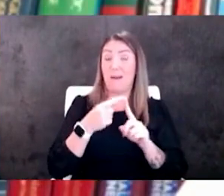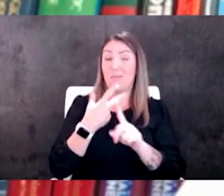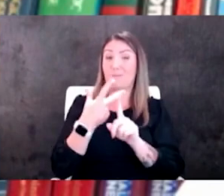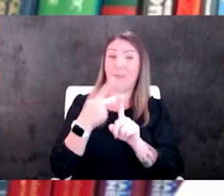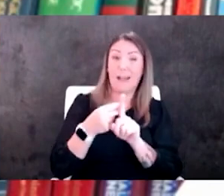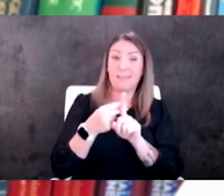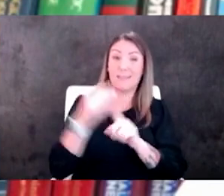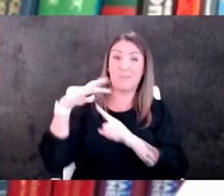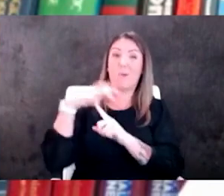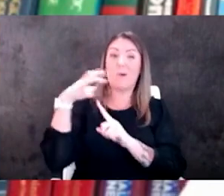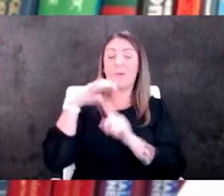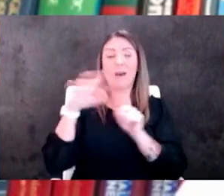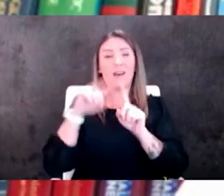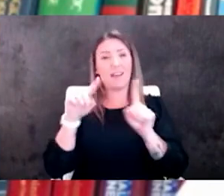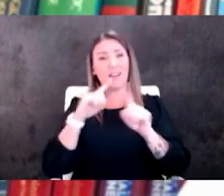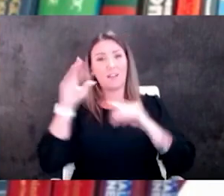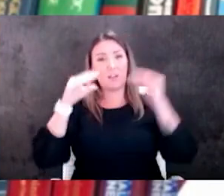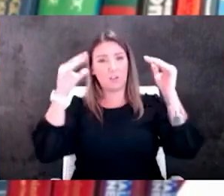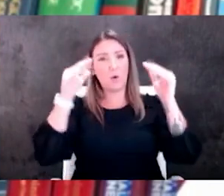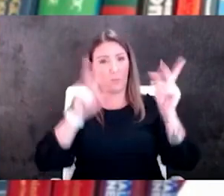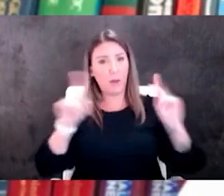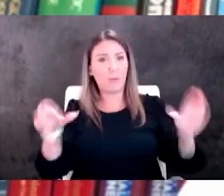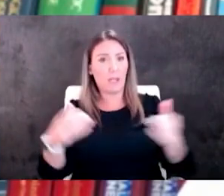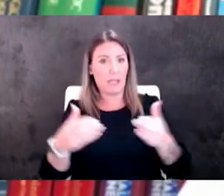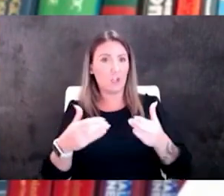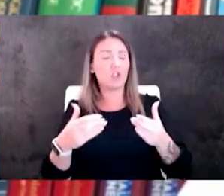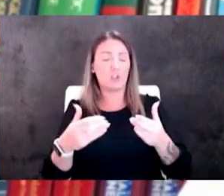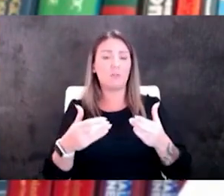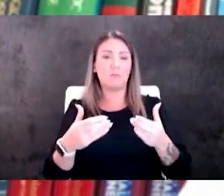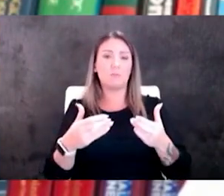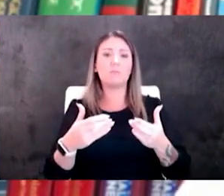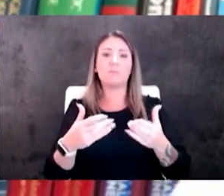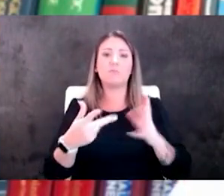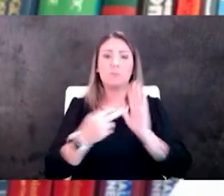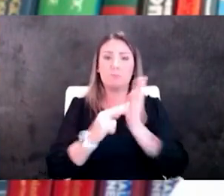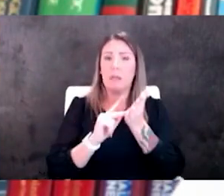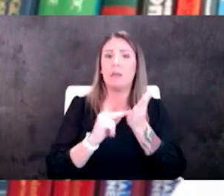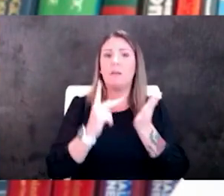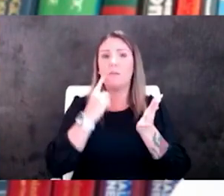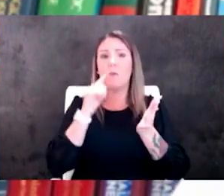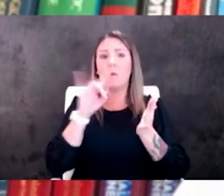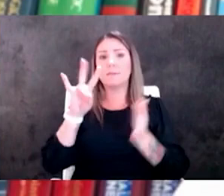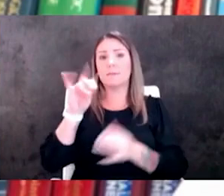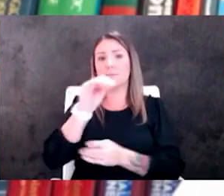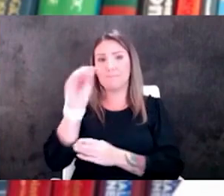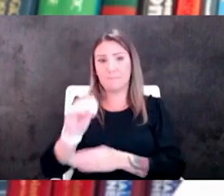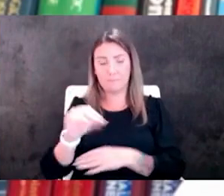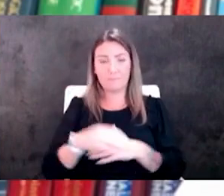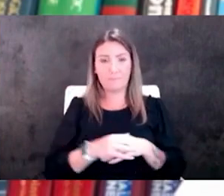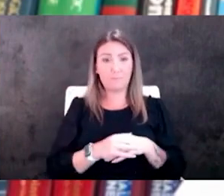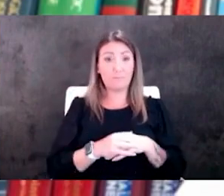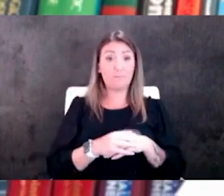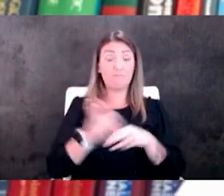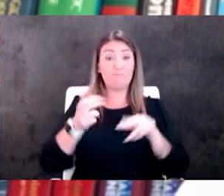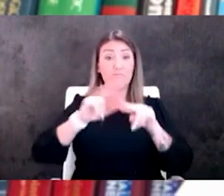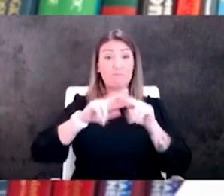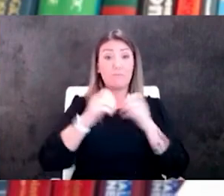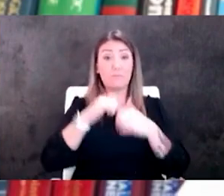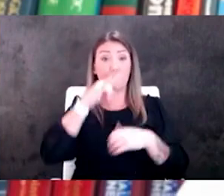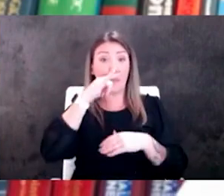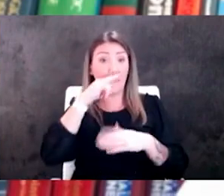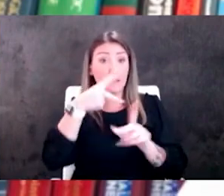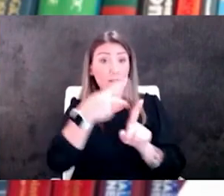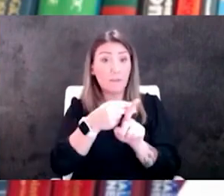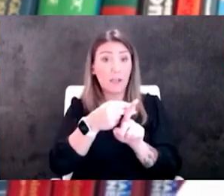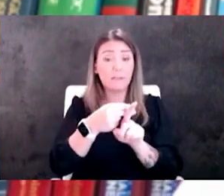the adult population that that we were referring to i would say the uptake on the kids being vaccinated